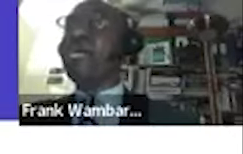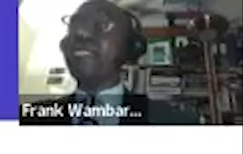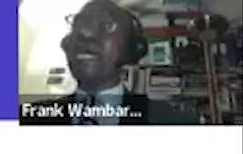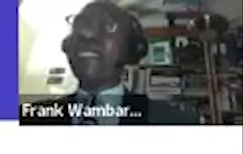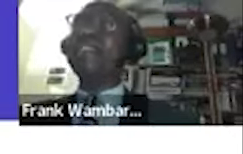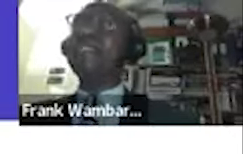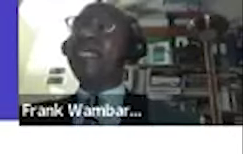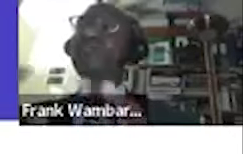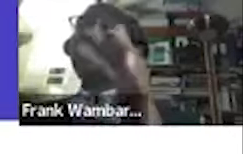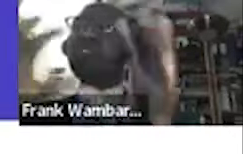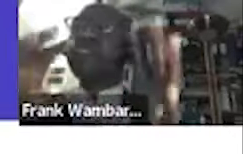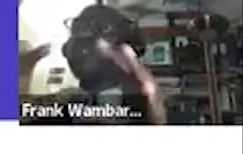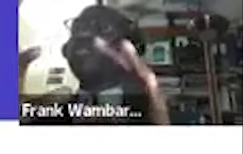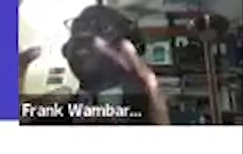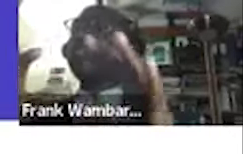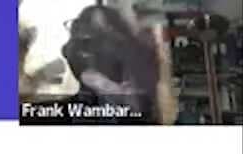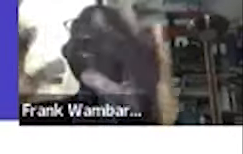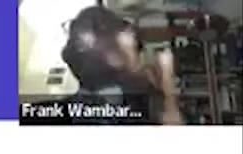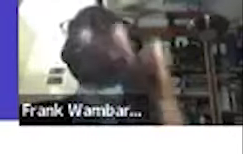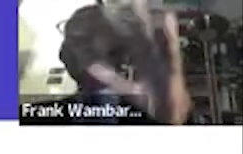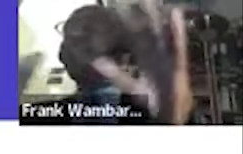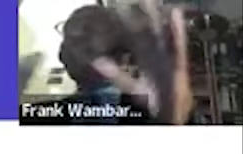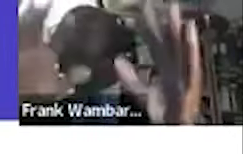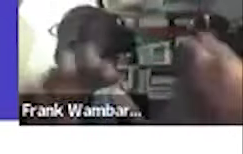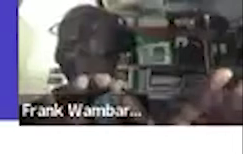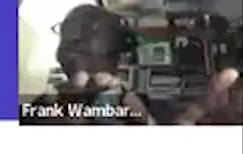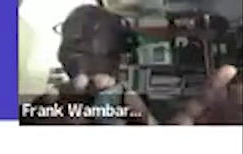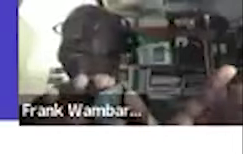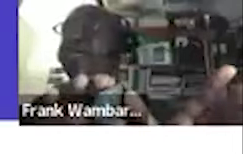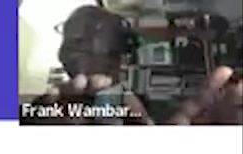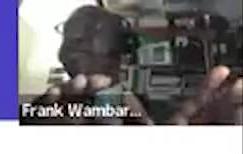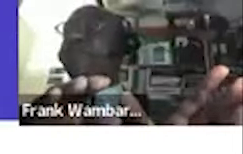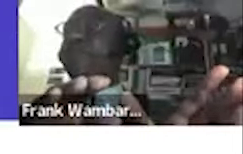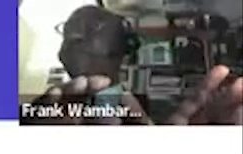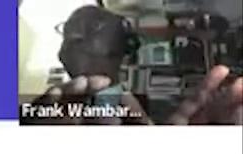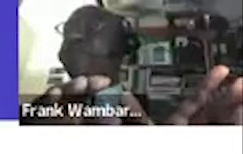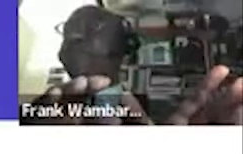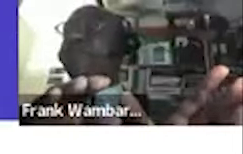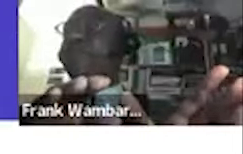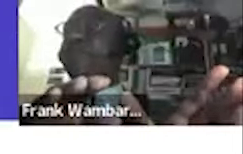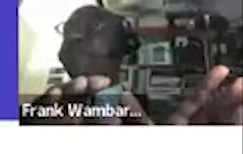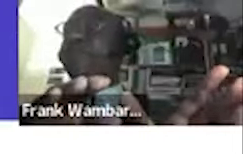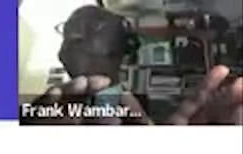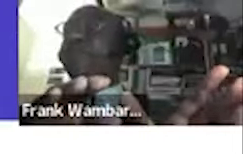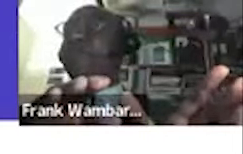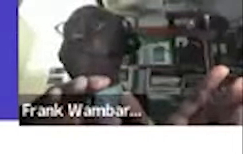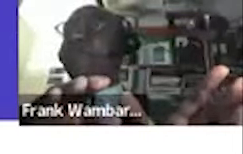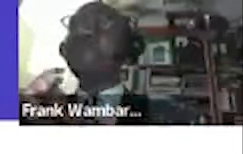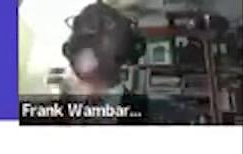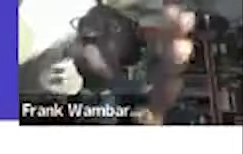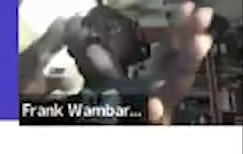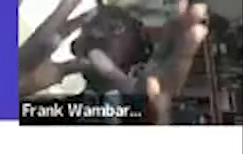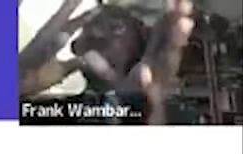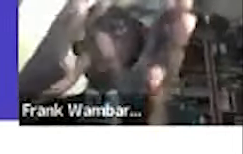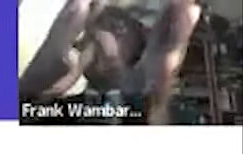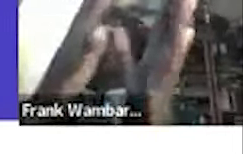all what they had done is to use the letterhead of another company this will post the